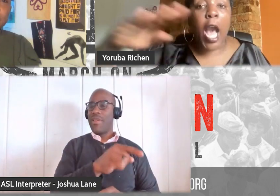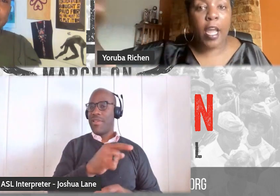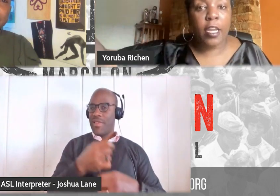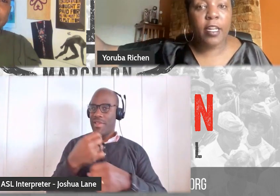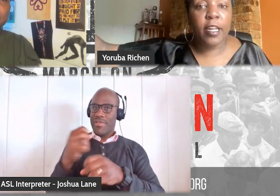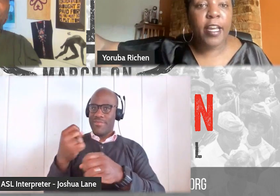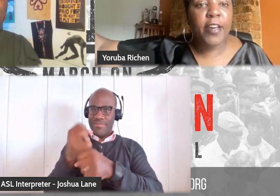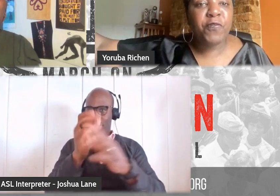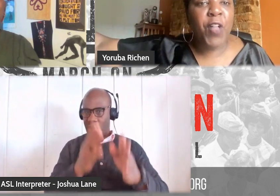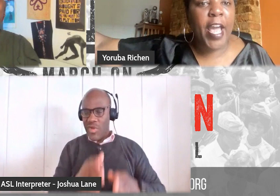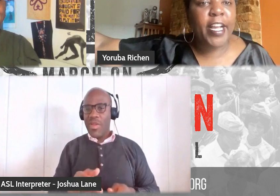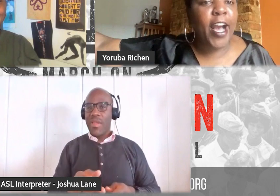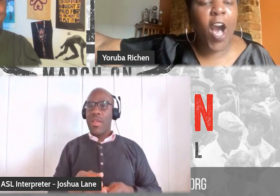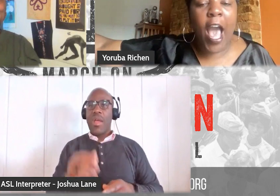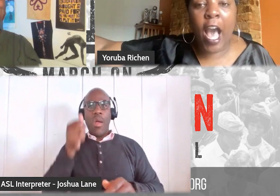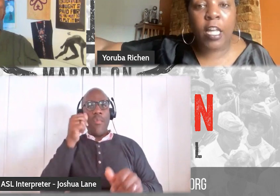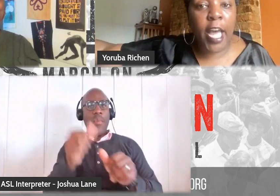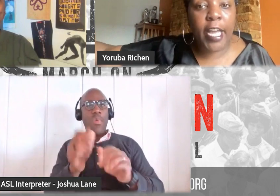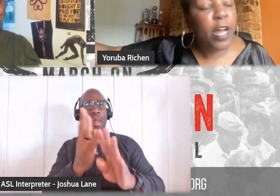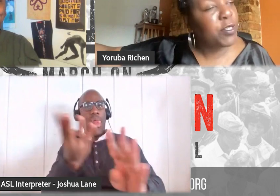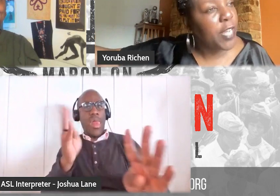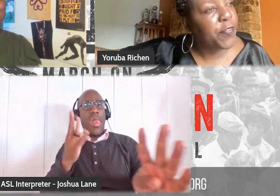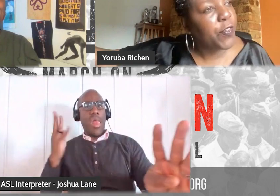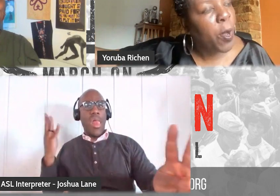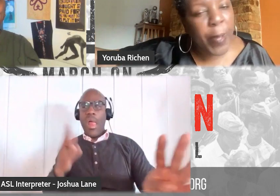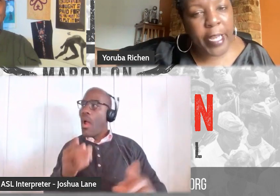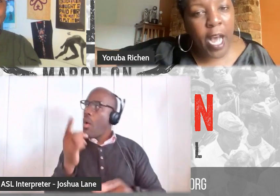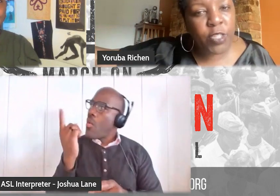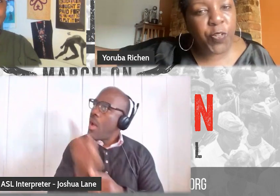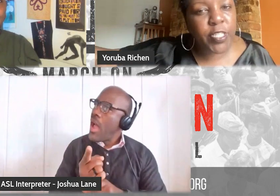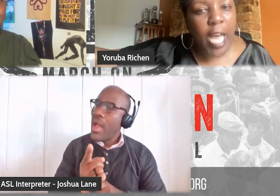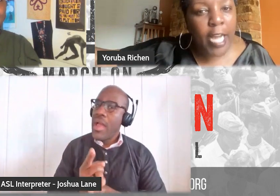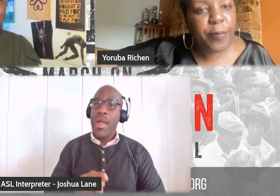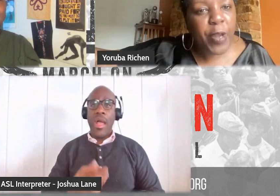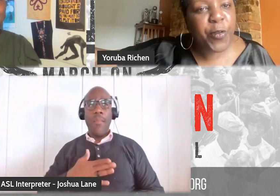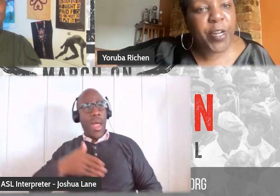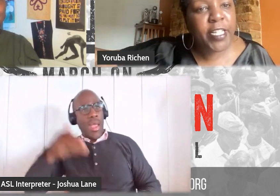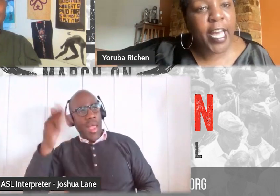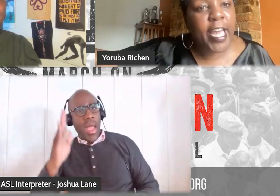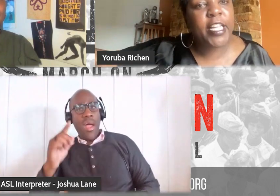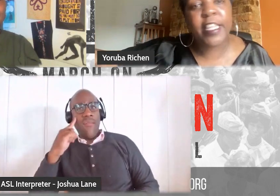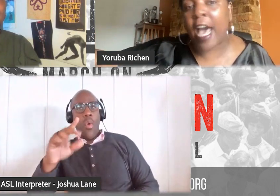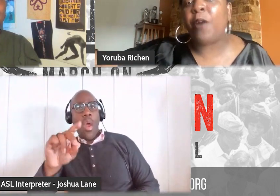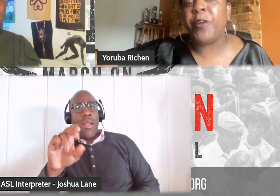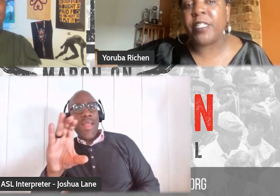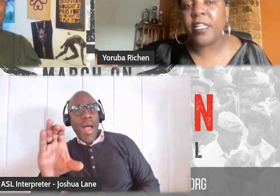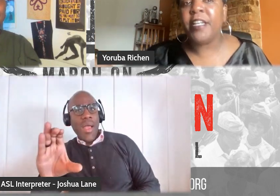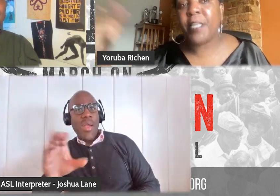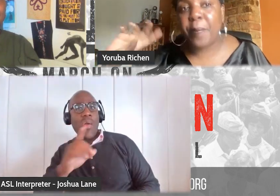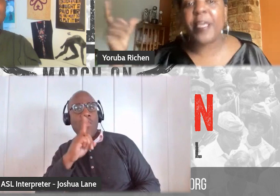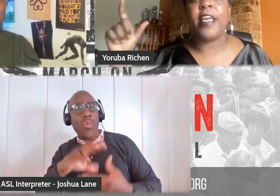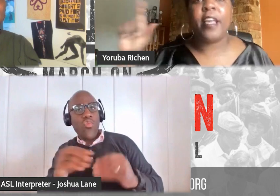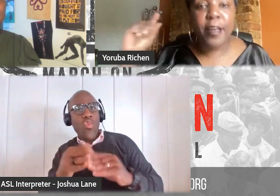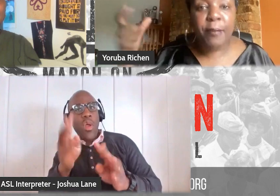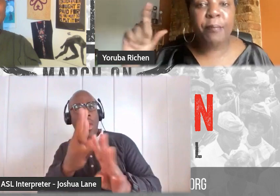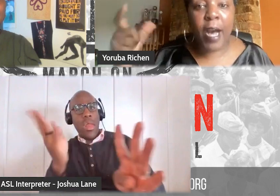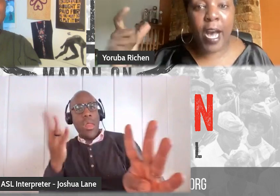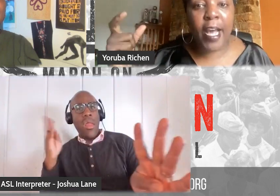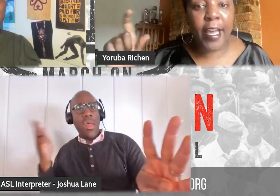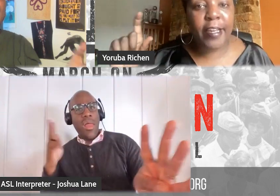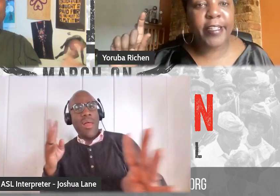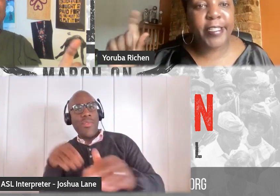a line. Right. Like, and I was like, oh, my gosh, for a documentary? Like, that was, to me,